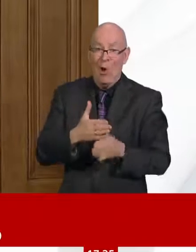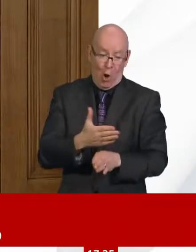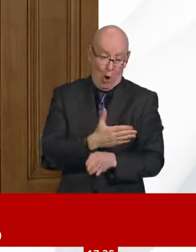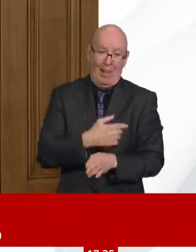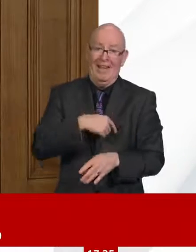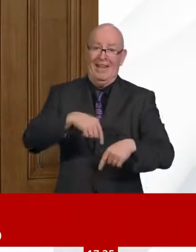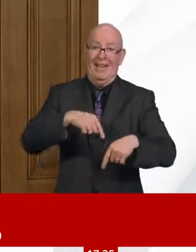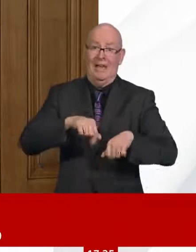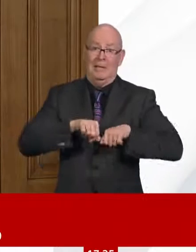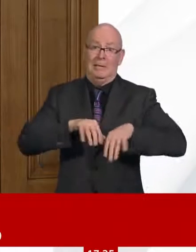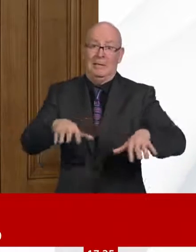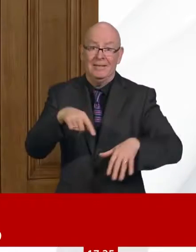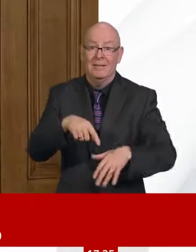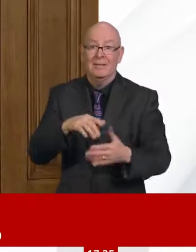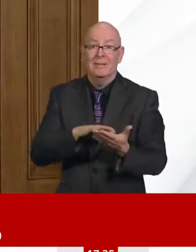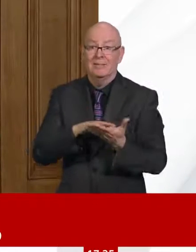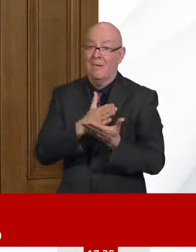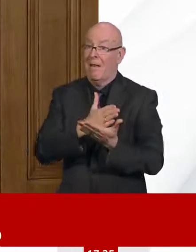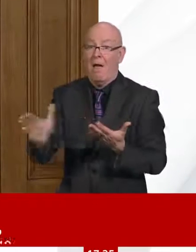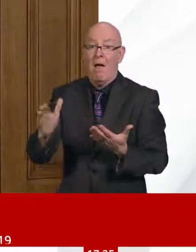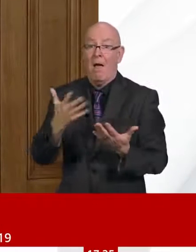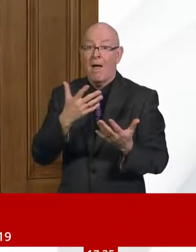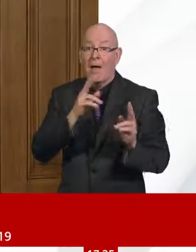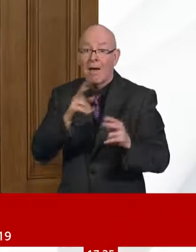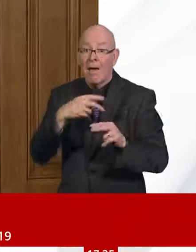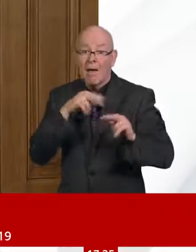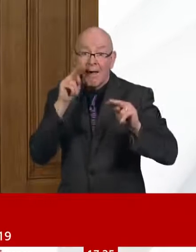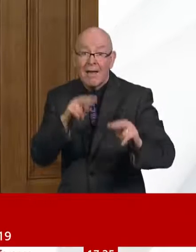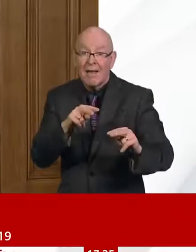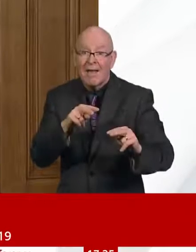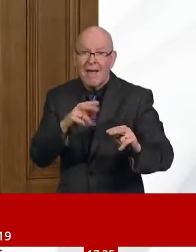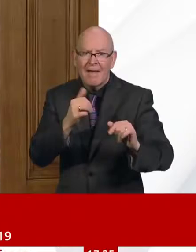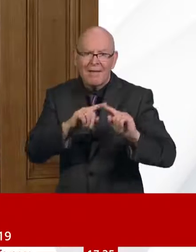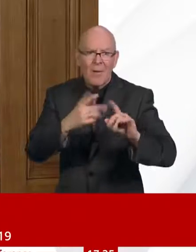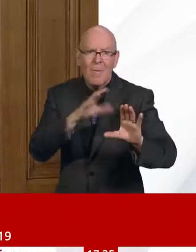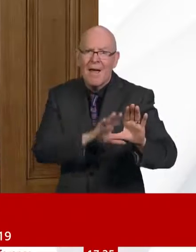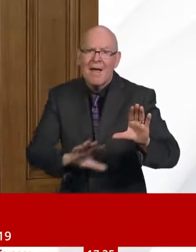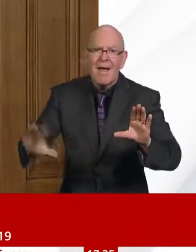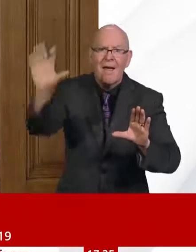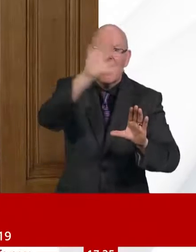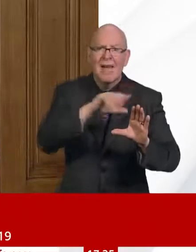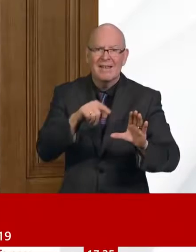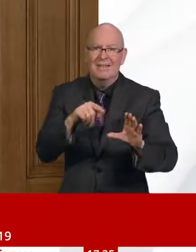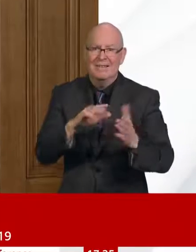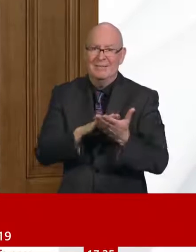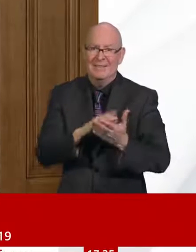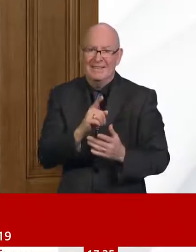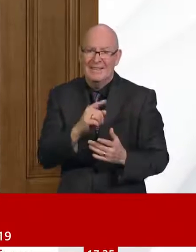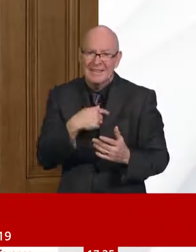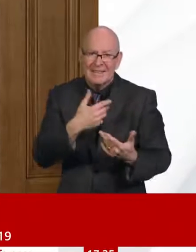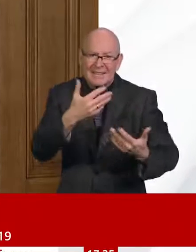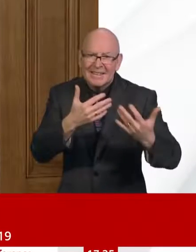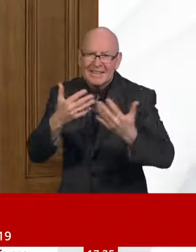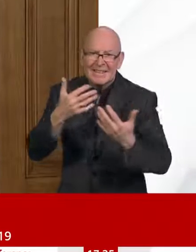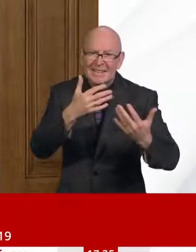it would be ideal if we were absolutely clear we were comparing like with like, and that's what we endeavour to do. But we, we are always